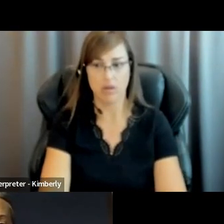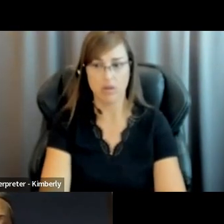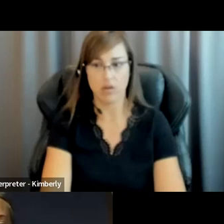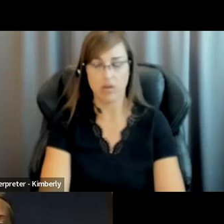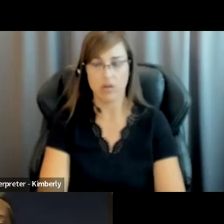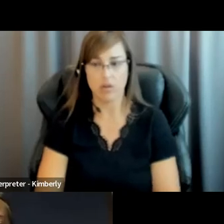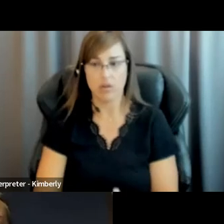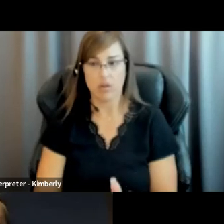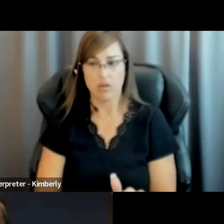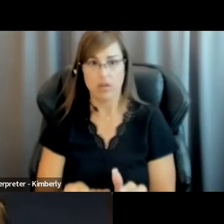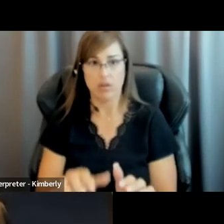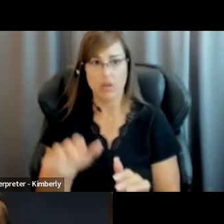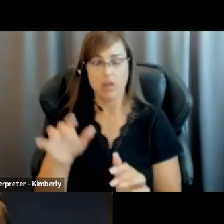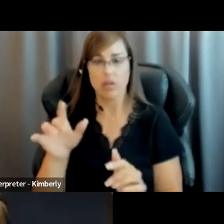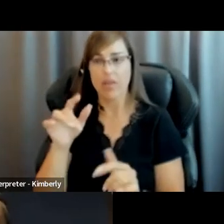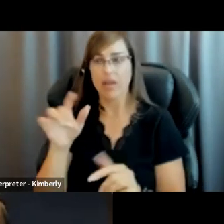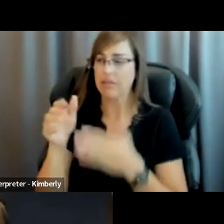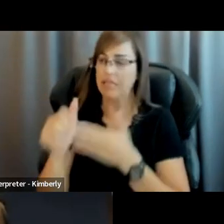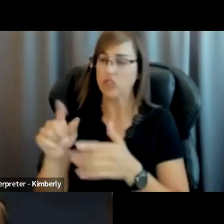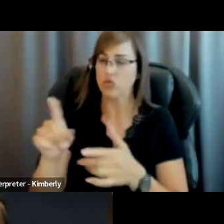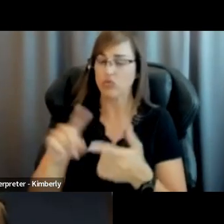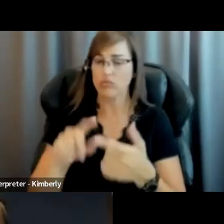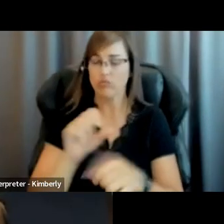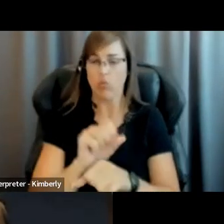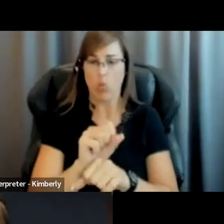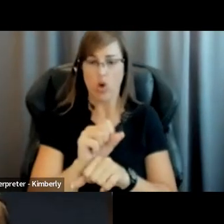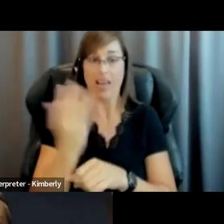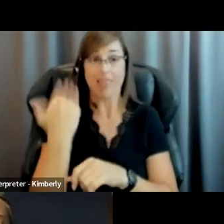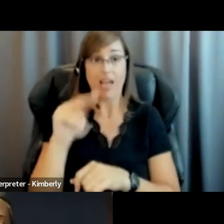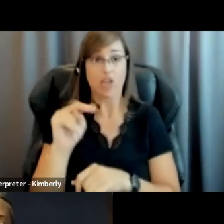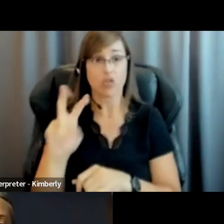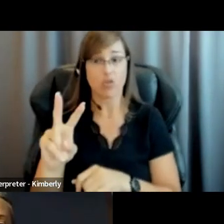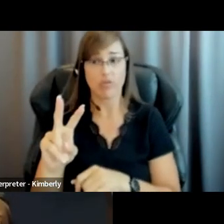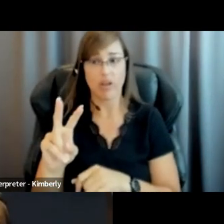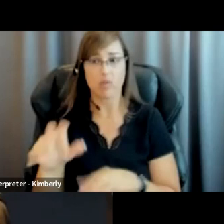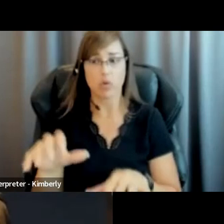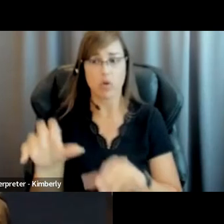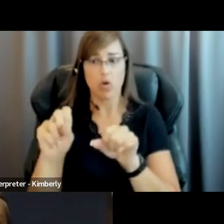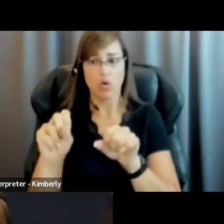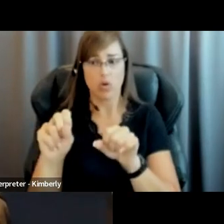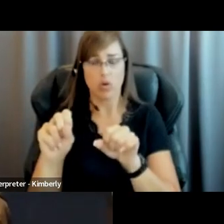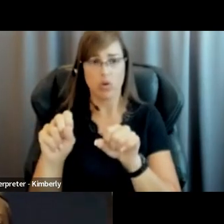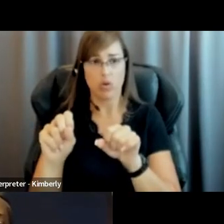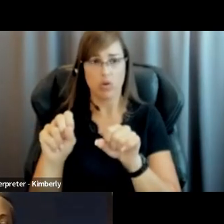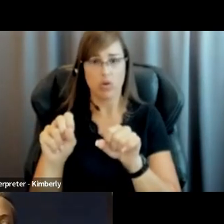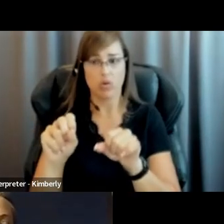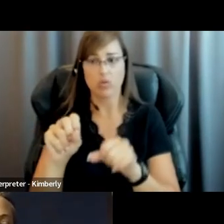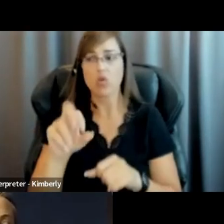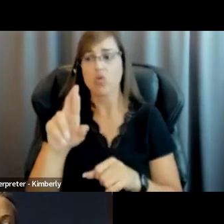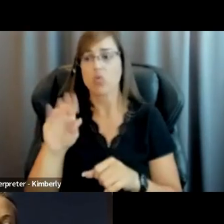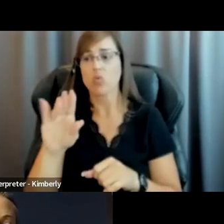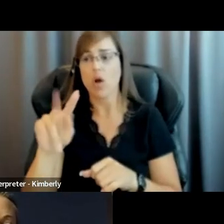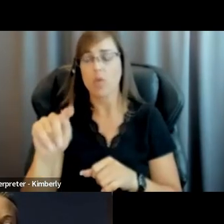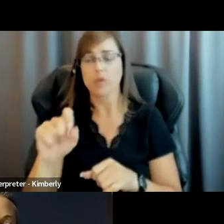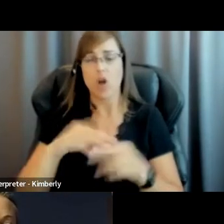work. And last November we had, we hosted law and civil rights professor Dorothy Roberts on our